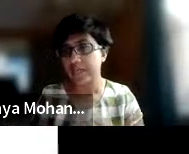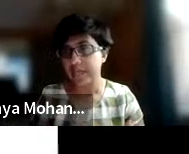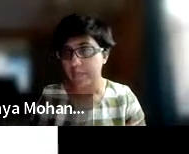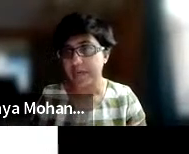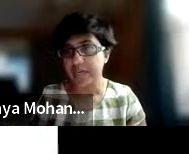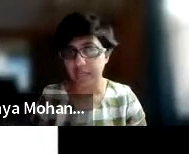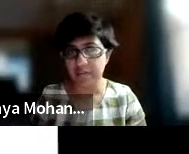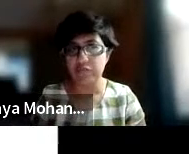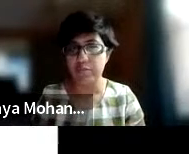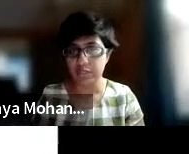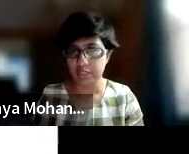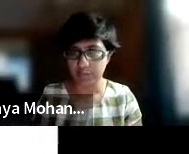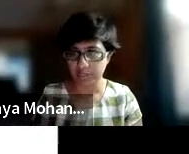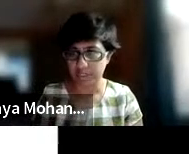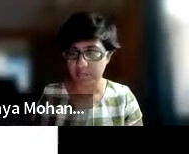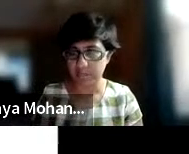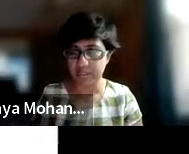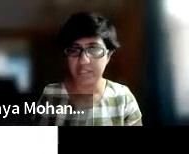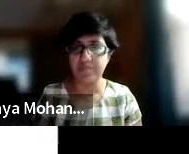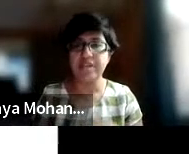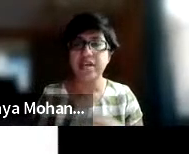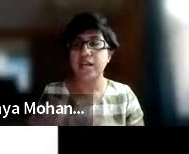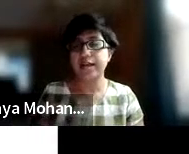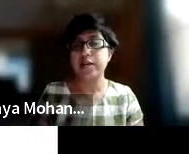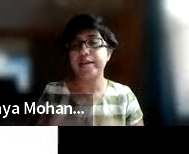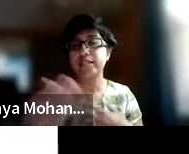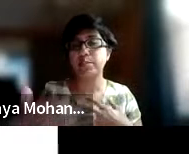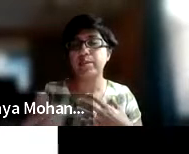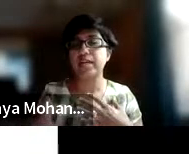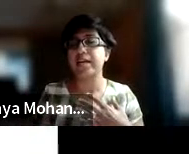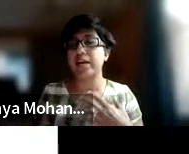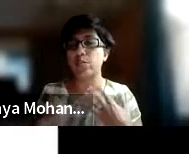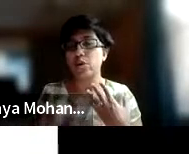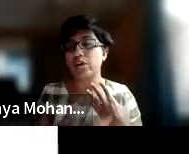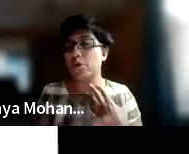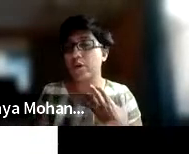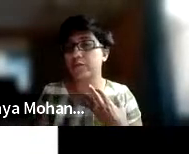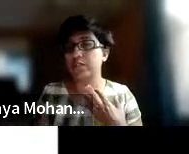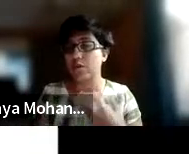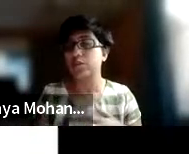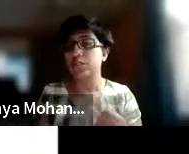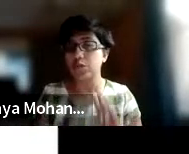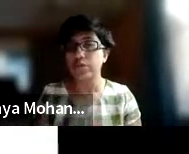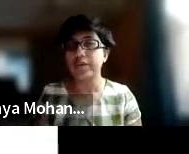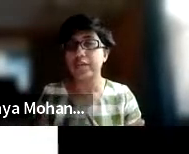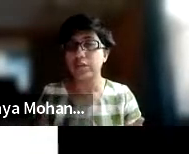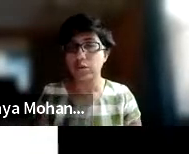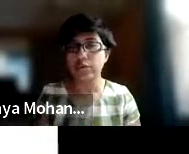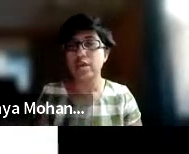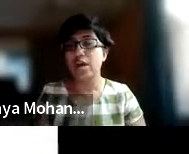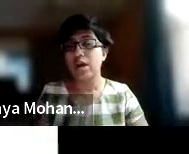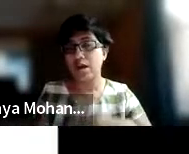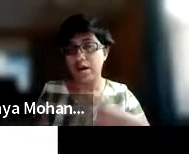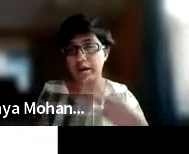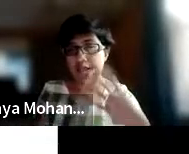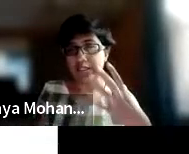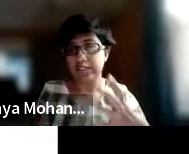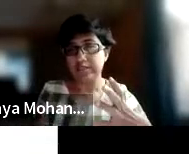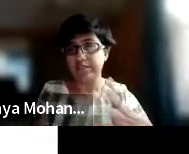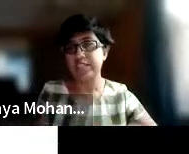to demonstrate independent living for persons with disabilities. Likewise, the Play and Work modules also include